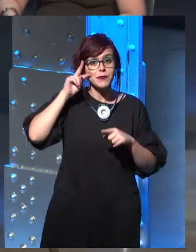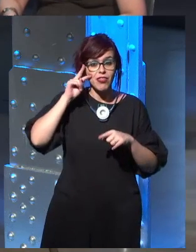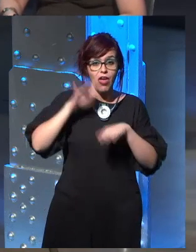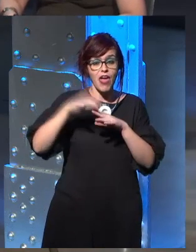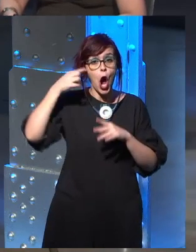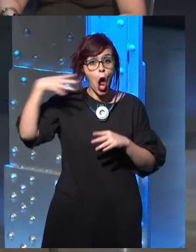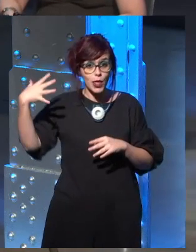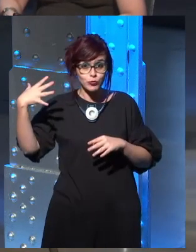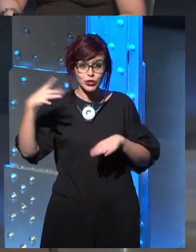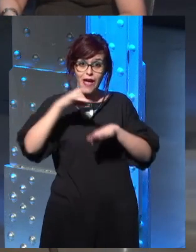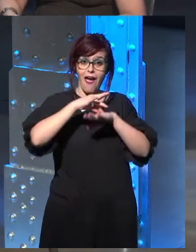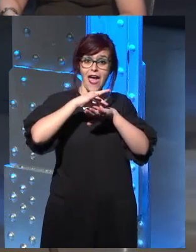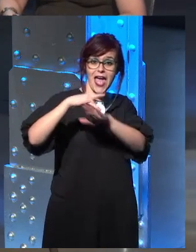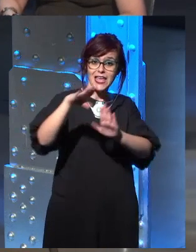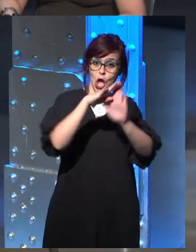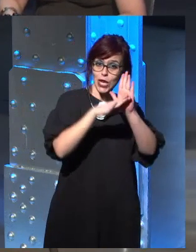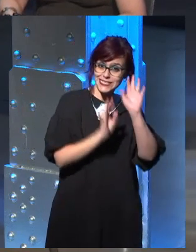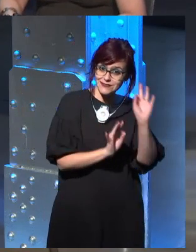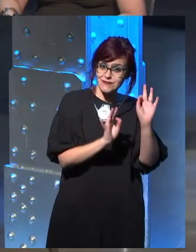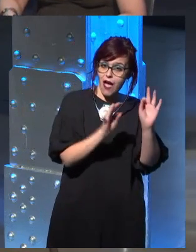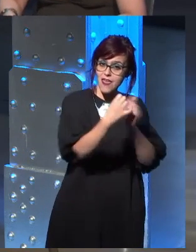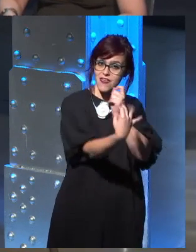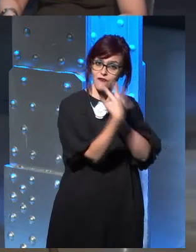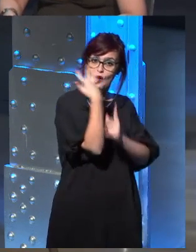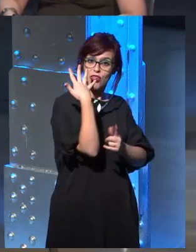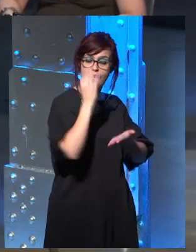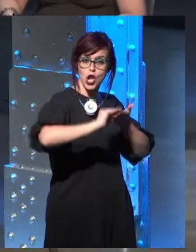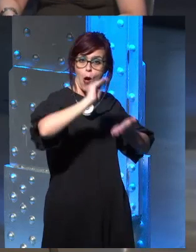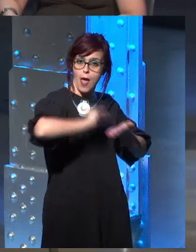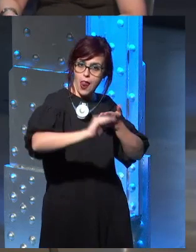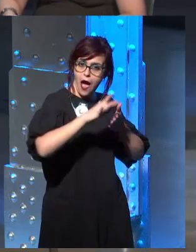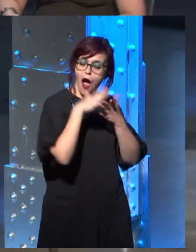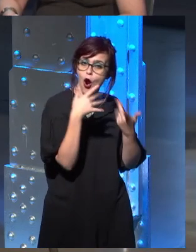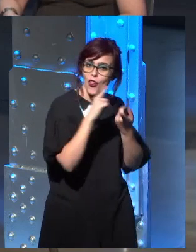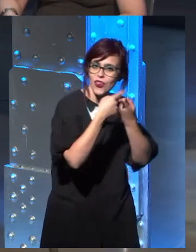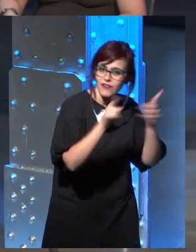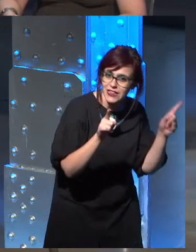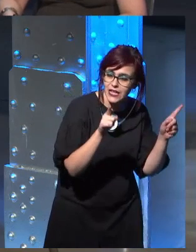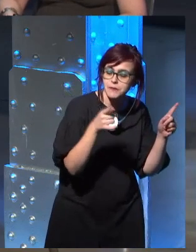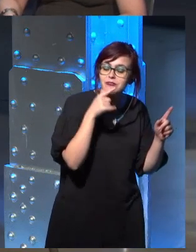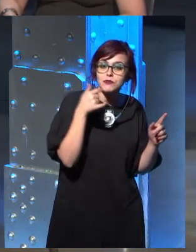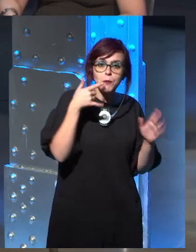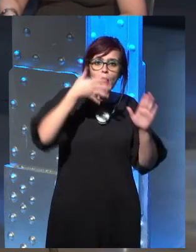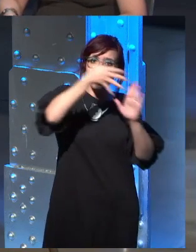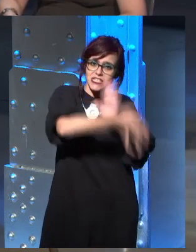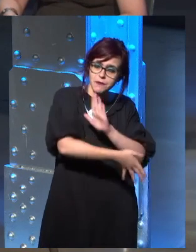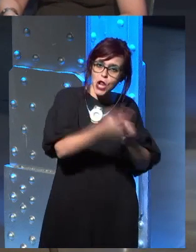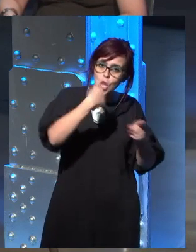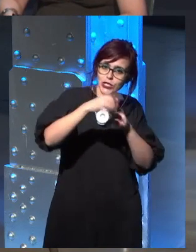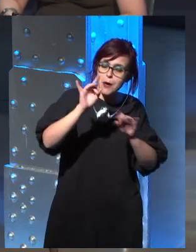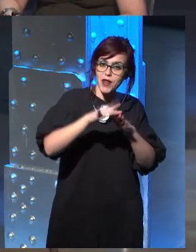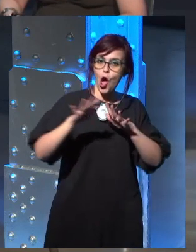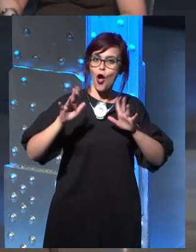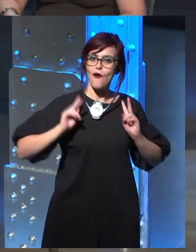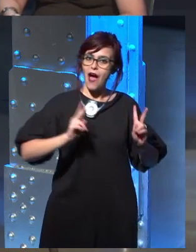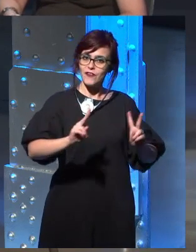writing in that he likes to describe things very vividly. And I think that he writes in